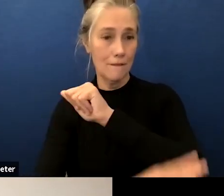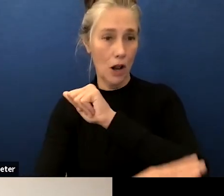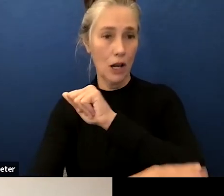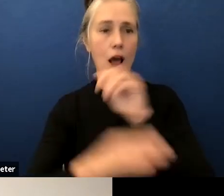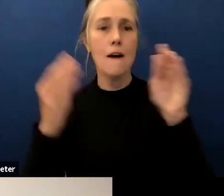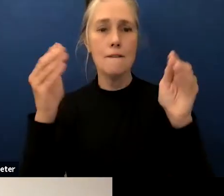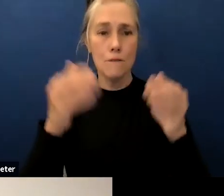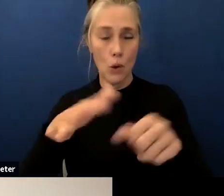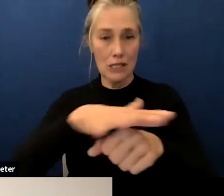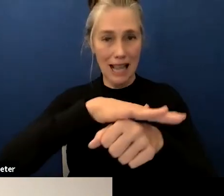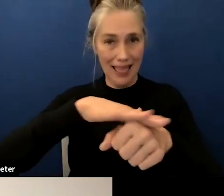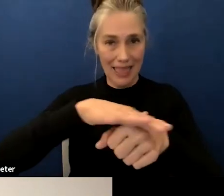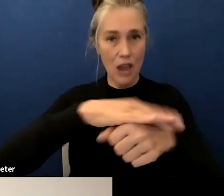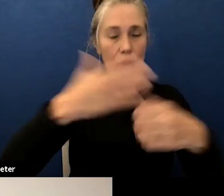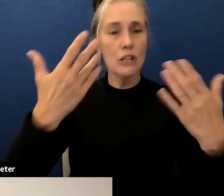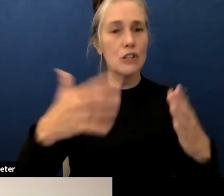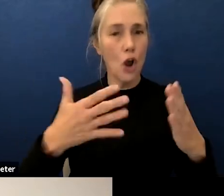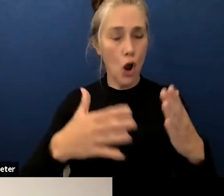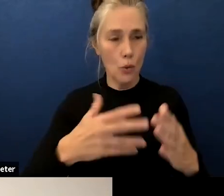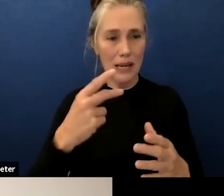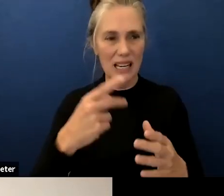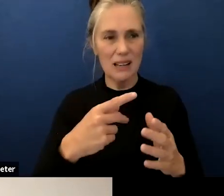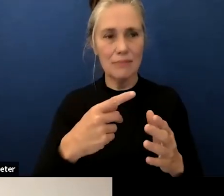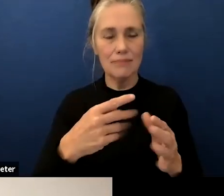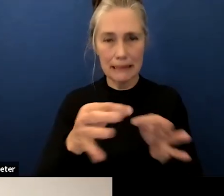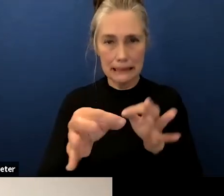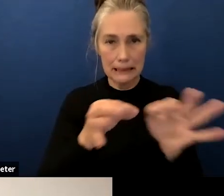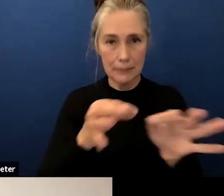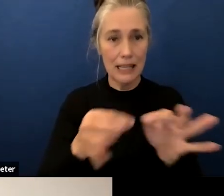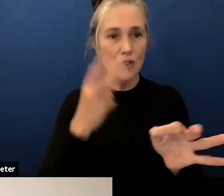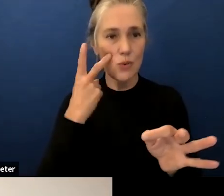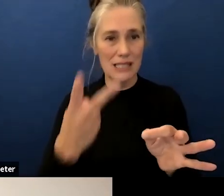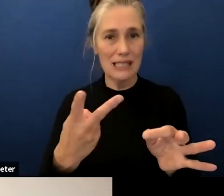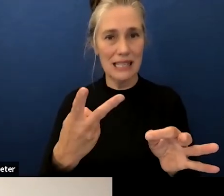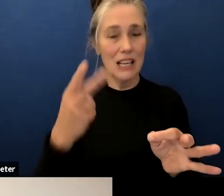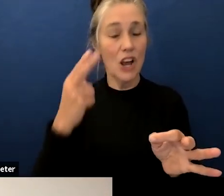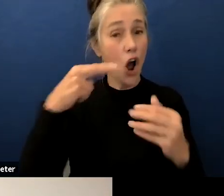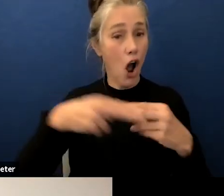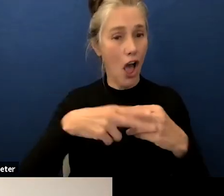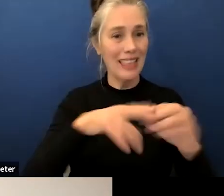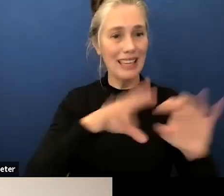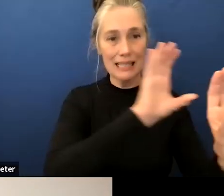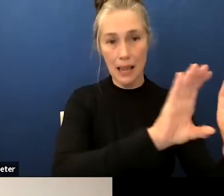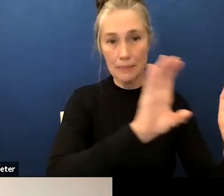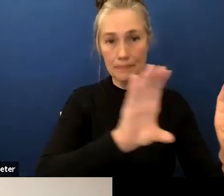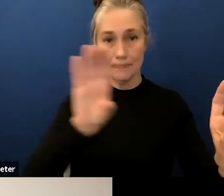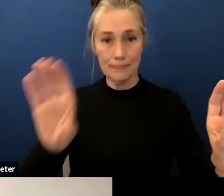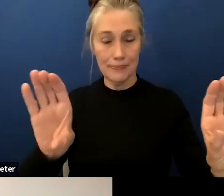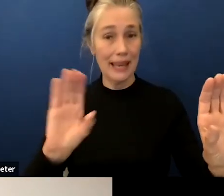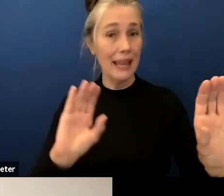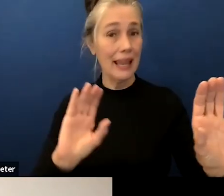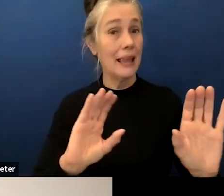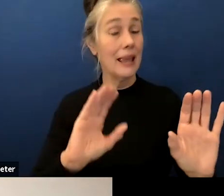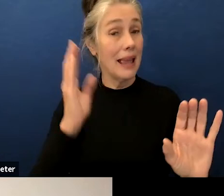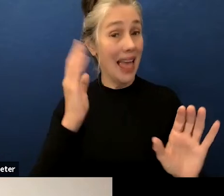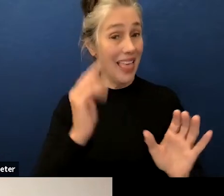i have already shared with you and you can see up on our slide this makes our work transparent and allows for